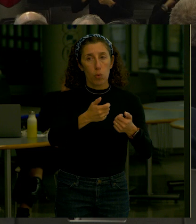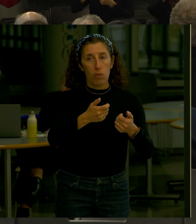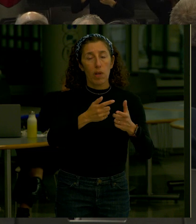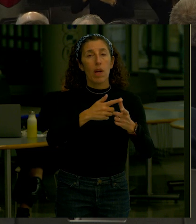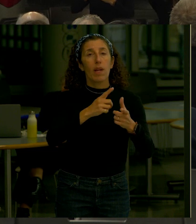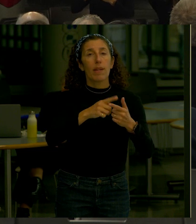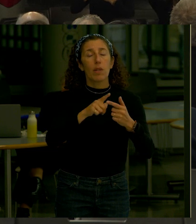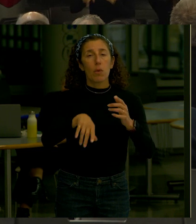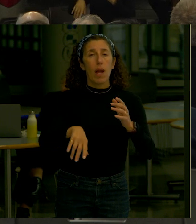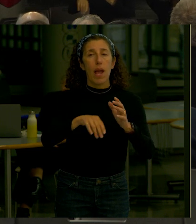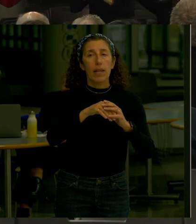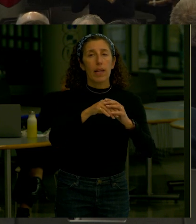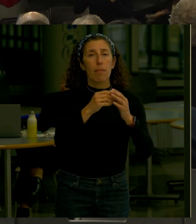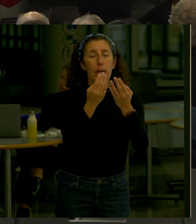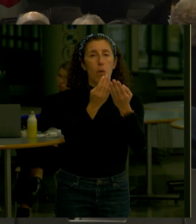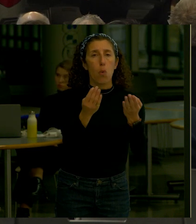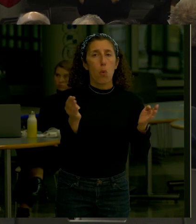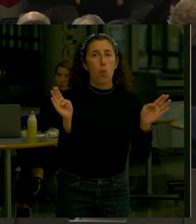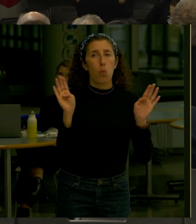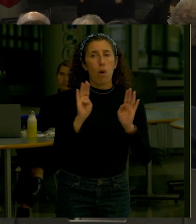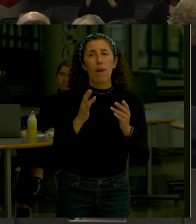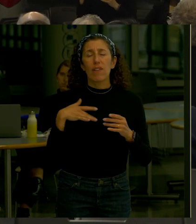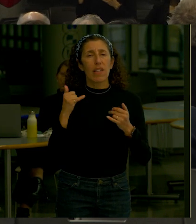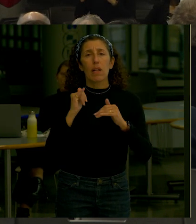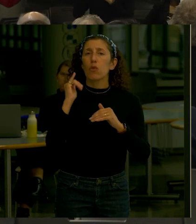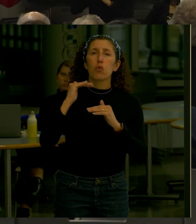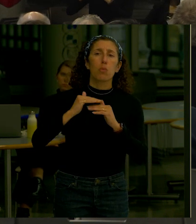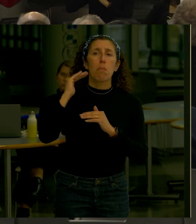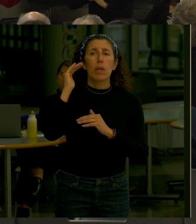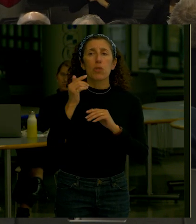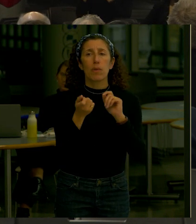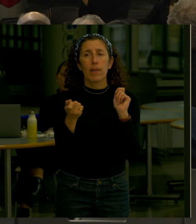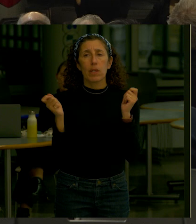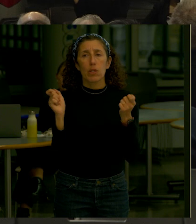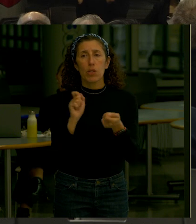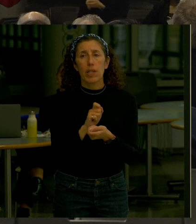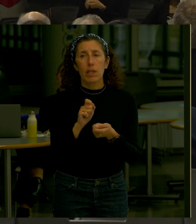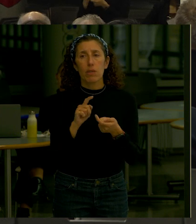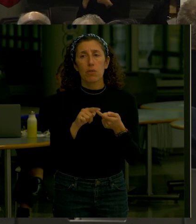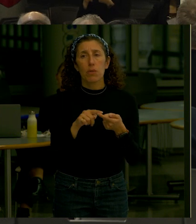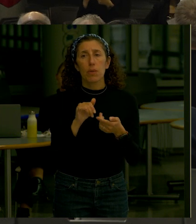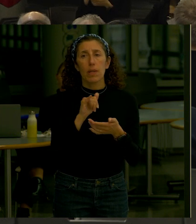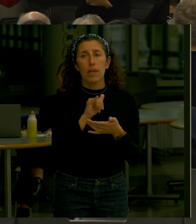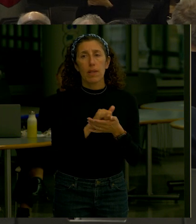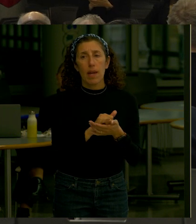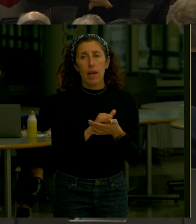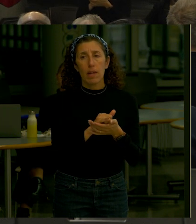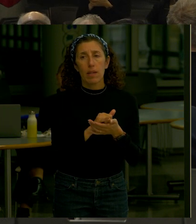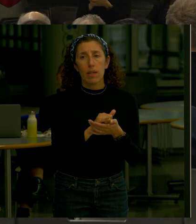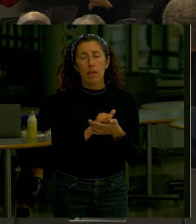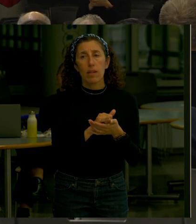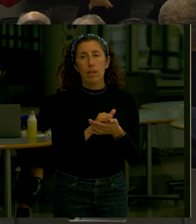you're walling it off from a view Which doesn't I understand you have to find a bridge But